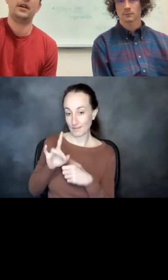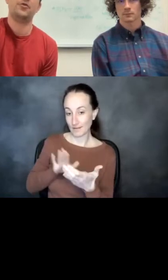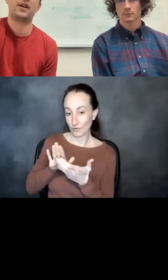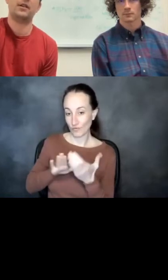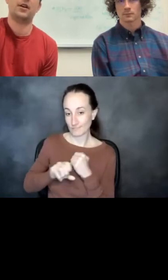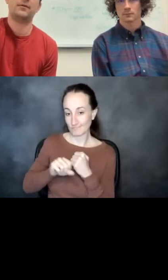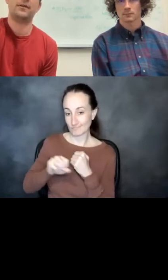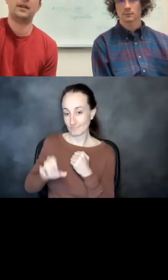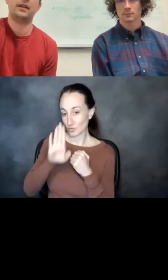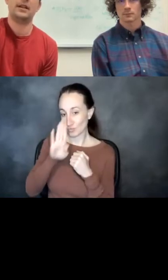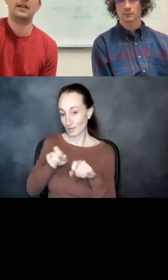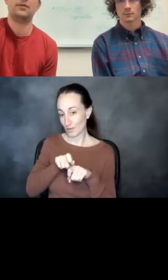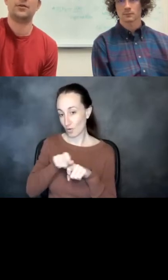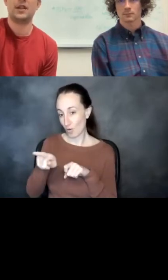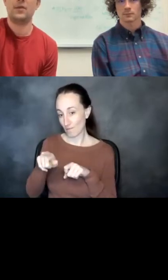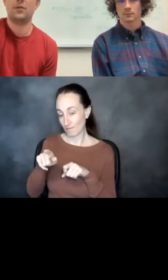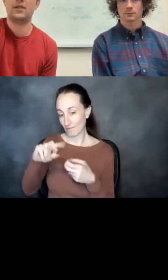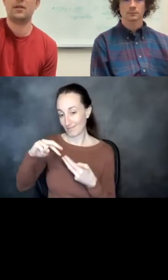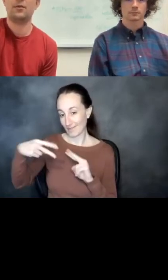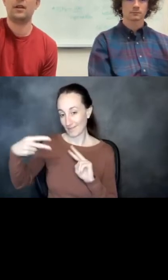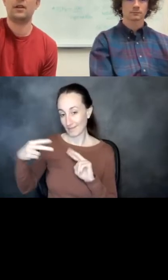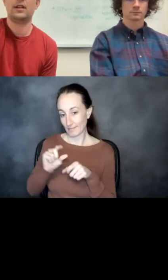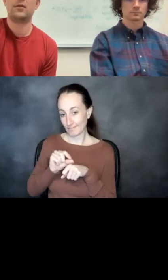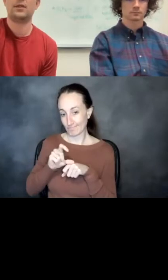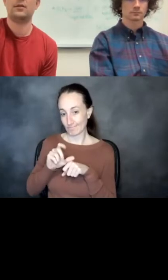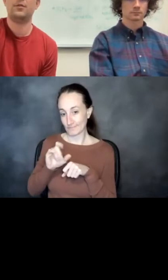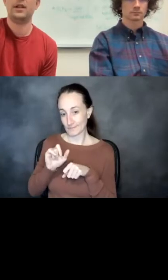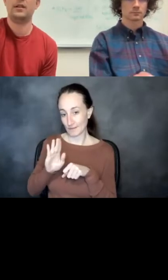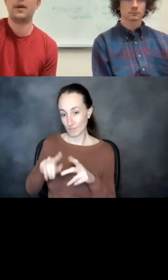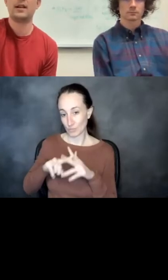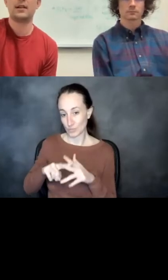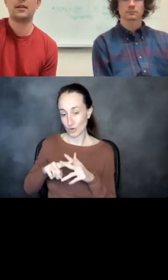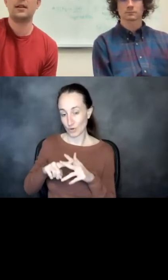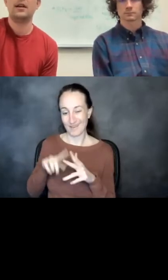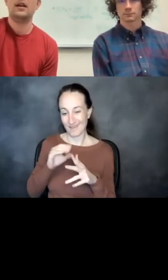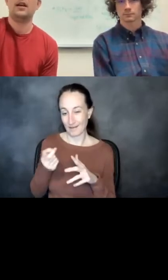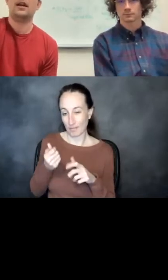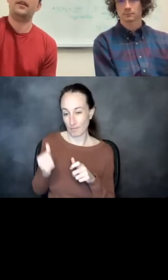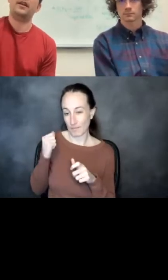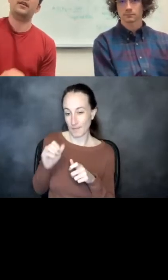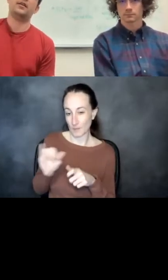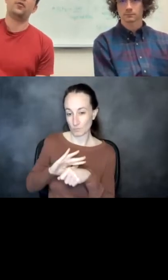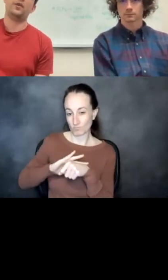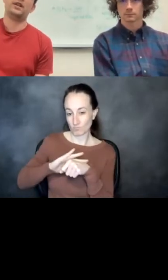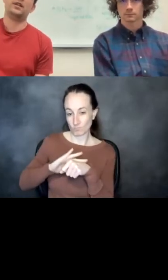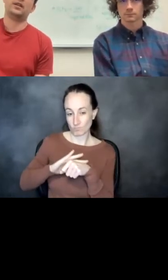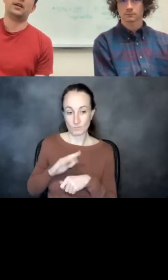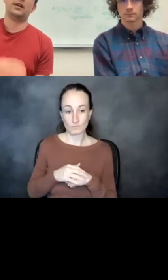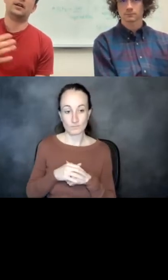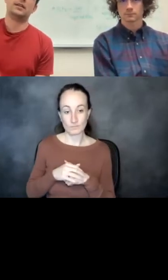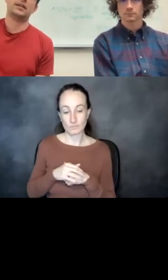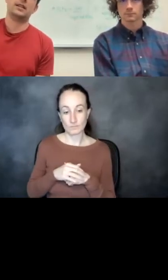directly off of the helical stub that we started with, as well as a little bit in the back. And then we